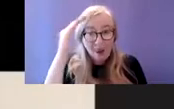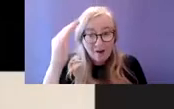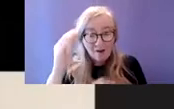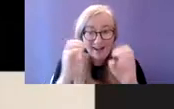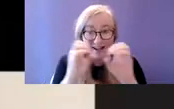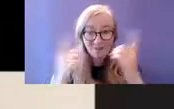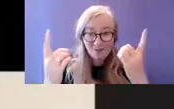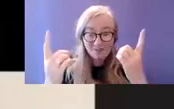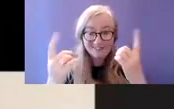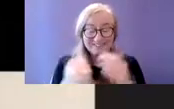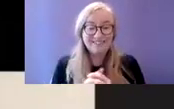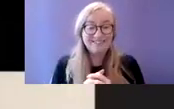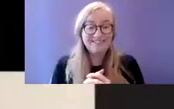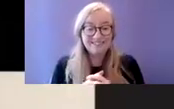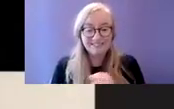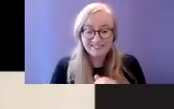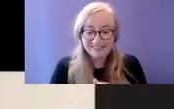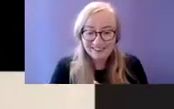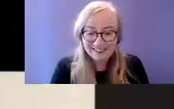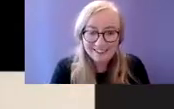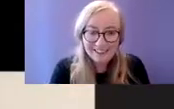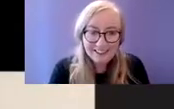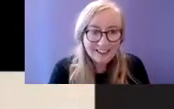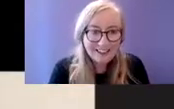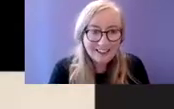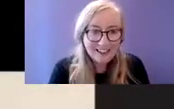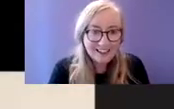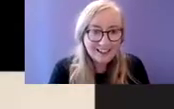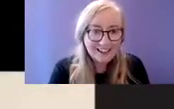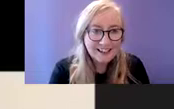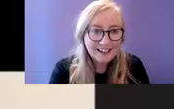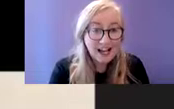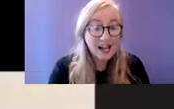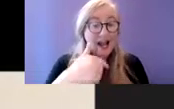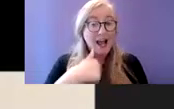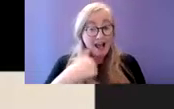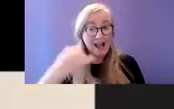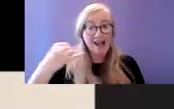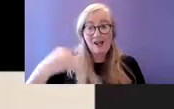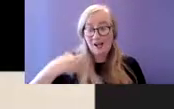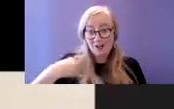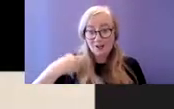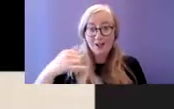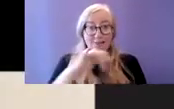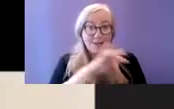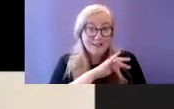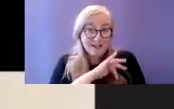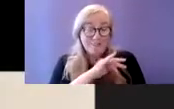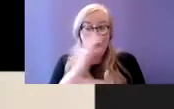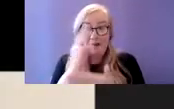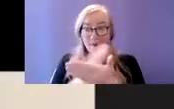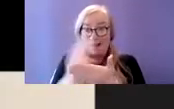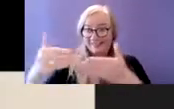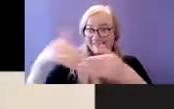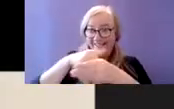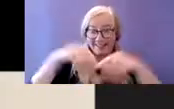enjoyed myself taking part in research which will hopefully be useful for all